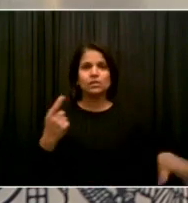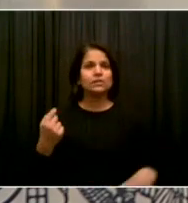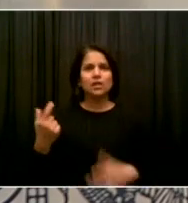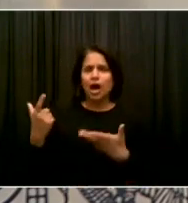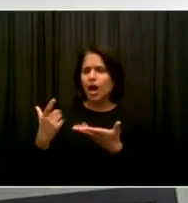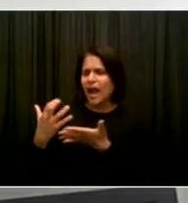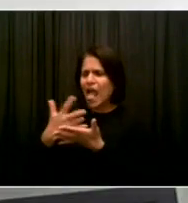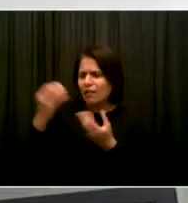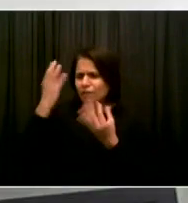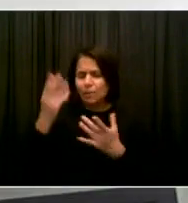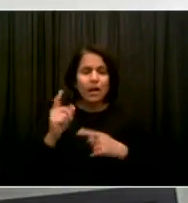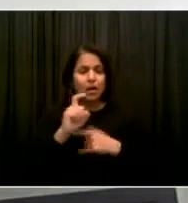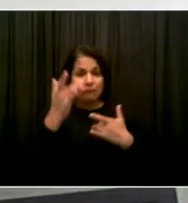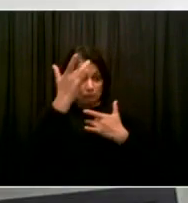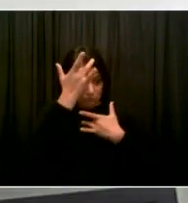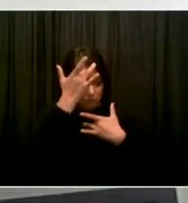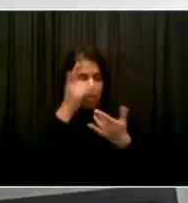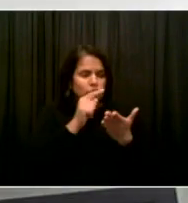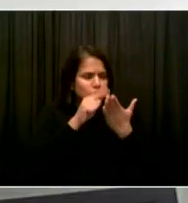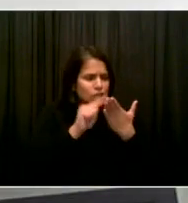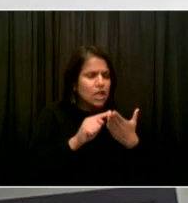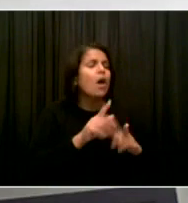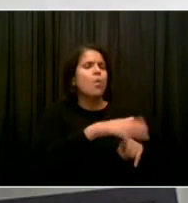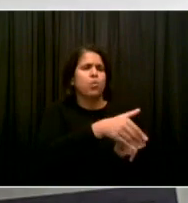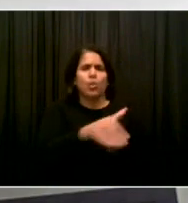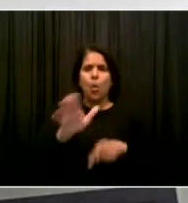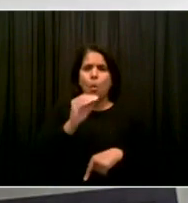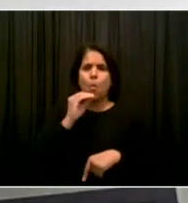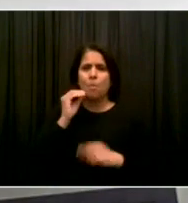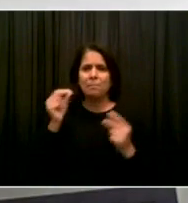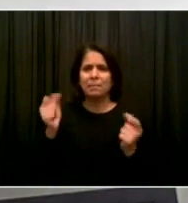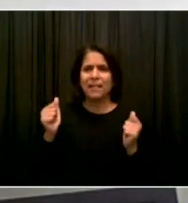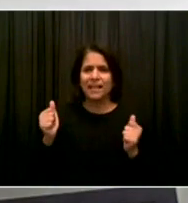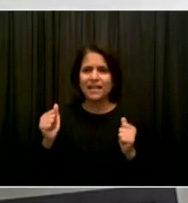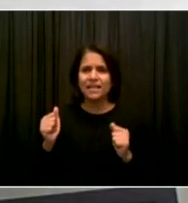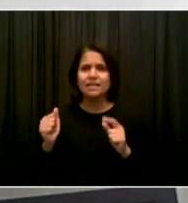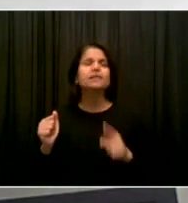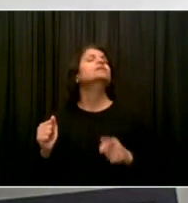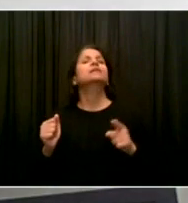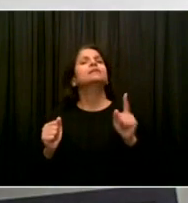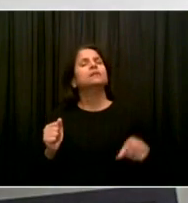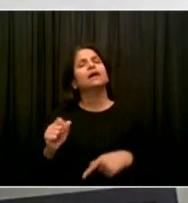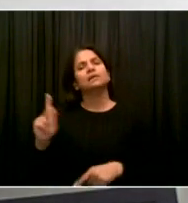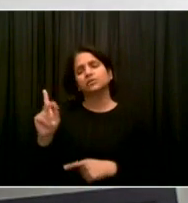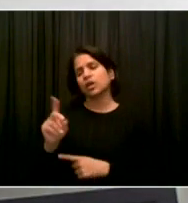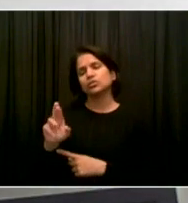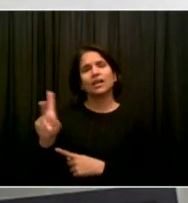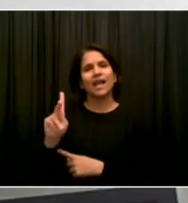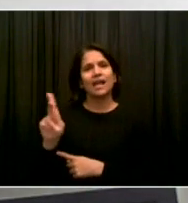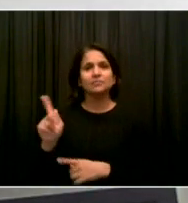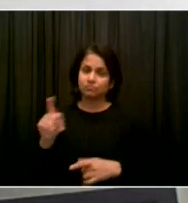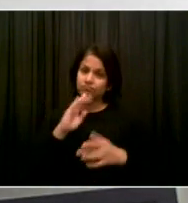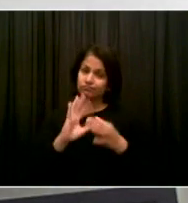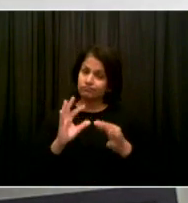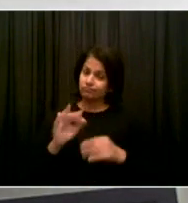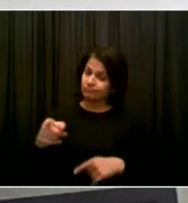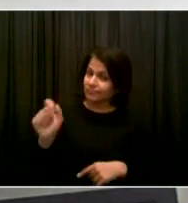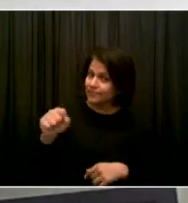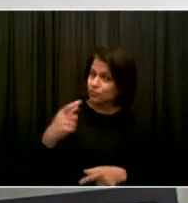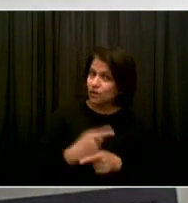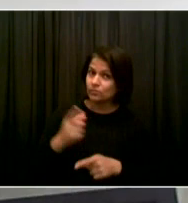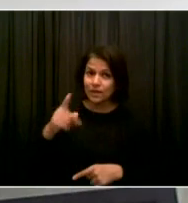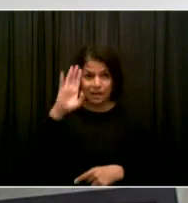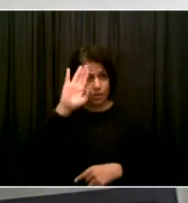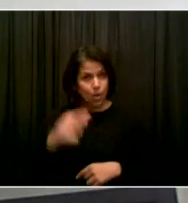Yes, sir. As you say, COVID, if it teaches nothing, it teaches humility. So we are, you know, constantly